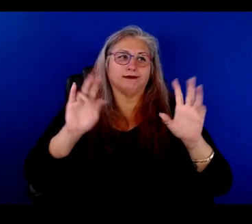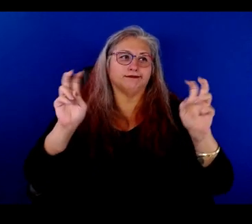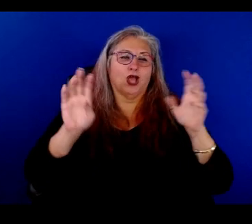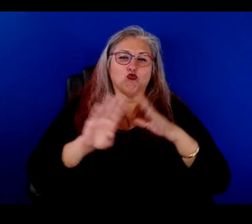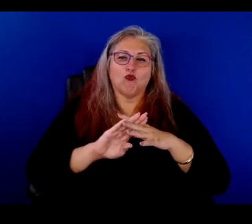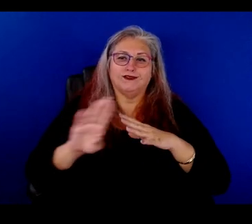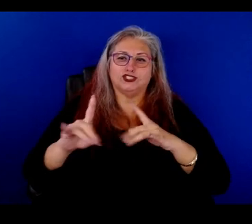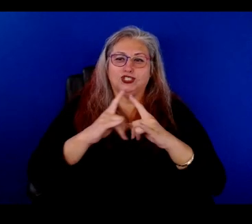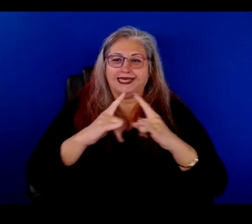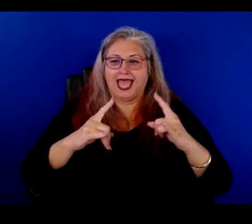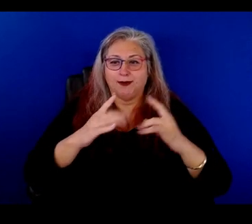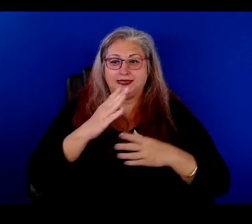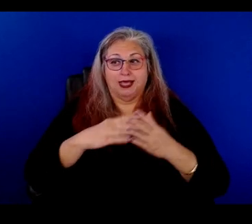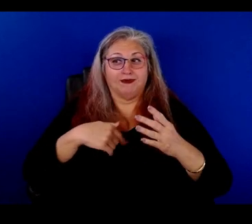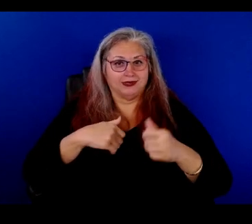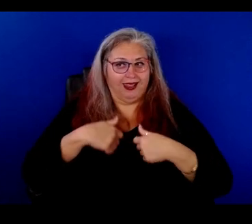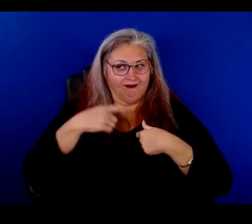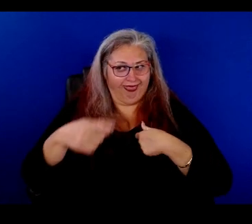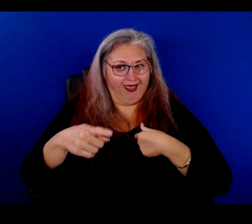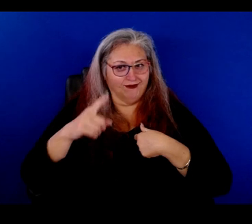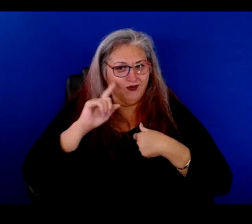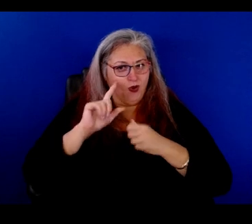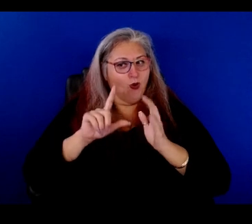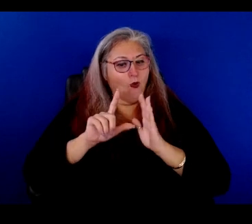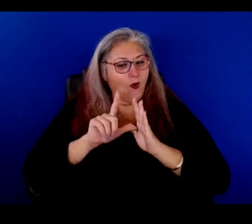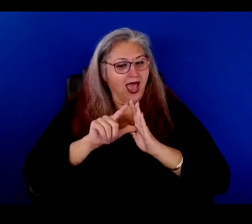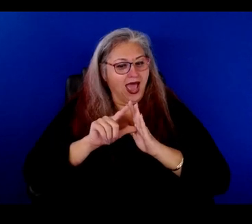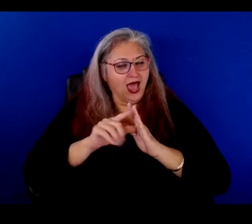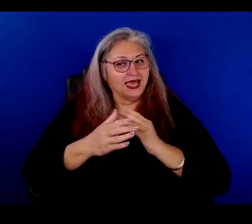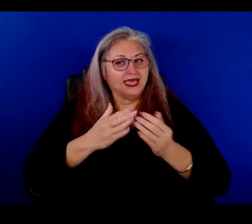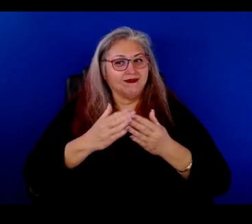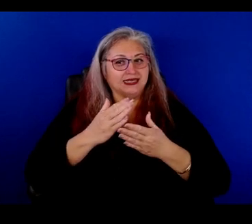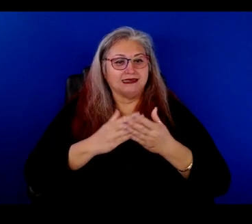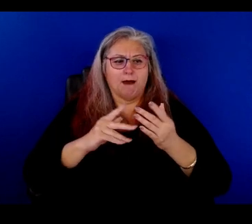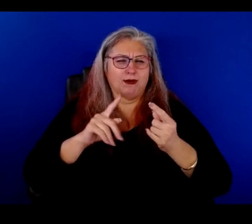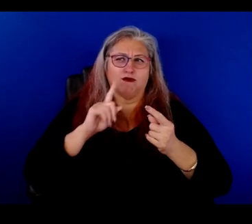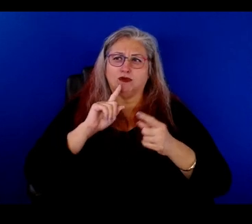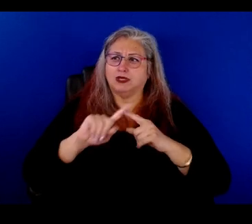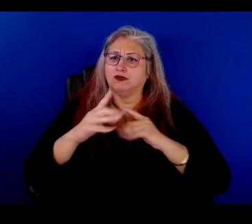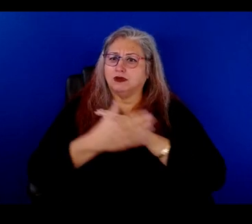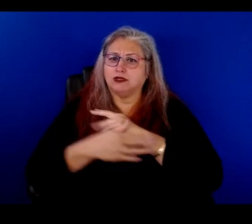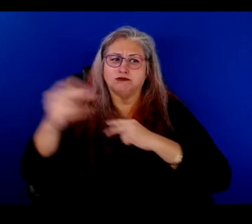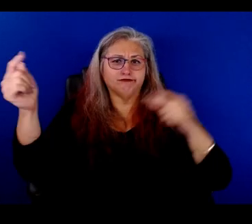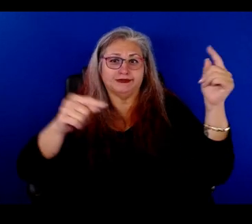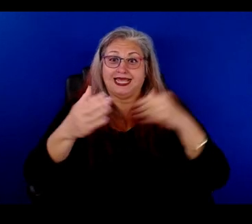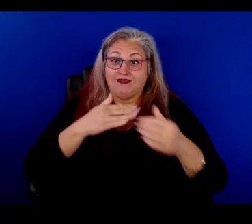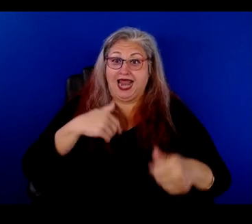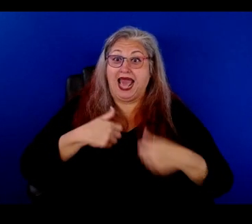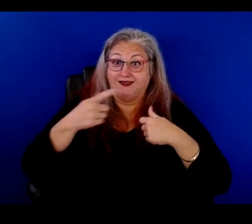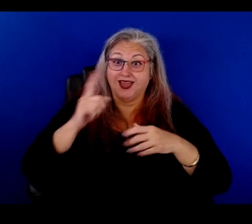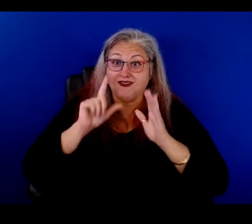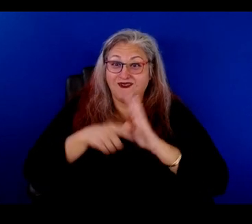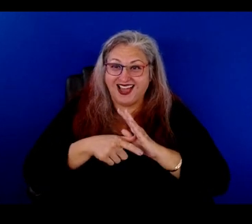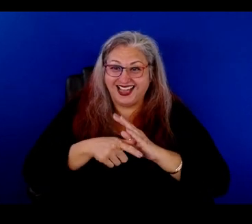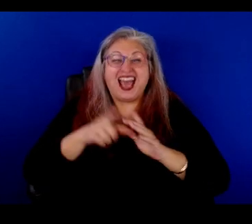camp. And some of us lived there for a while and, and there were in and outs of people from everywhere that will be. Even, even I lived there for a while.